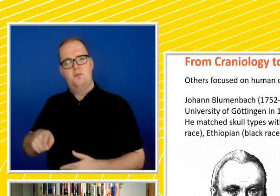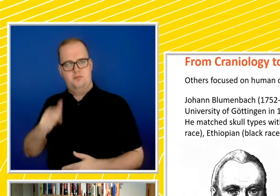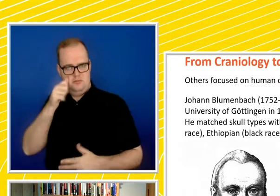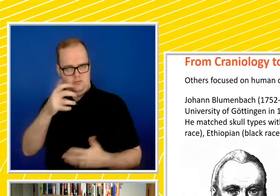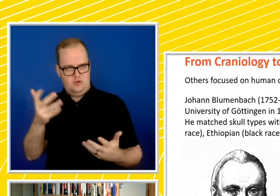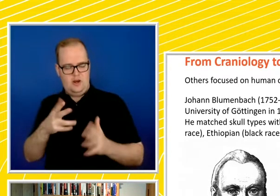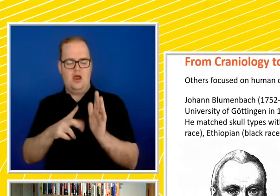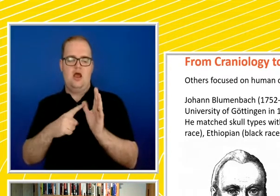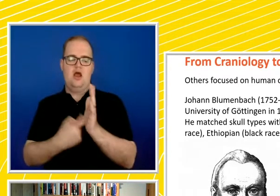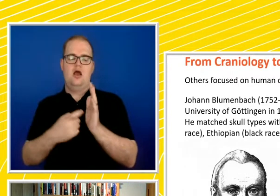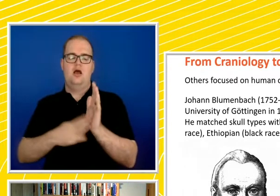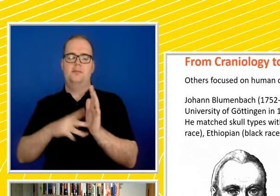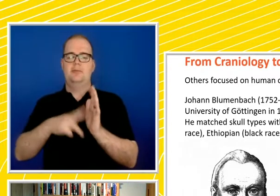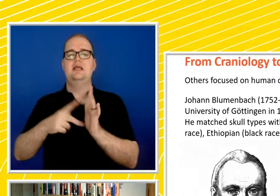Armenia,